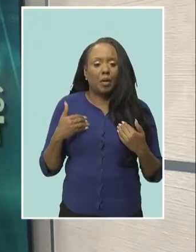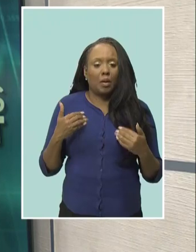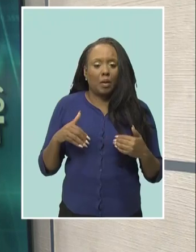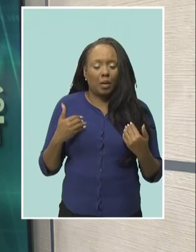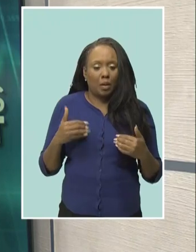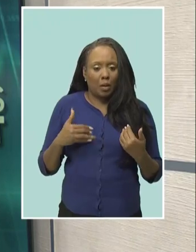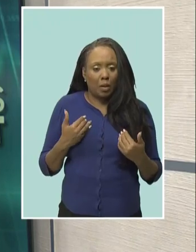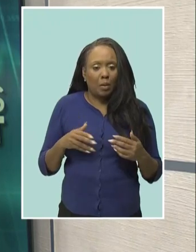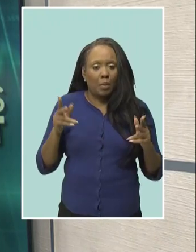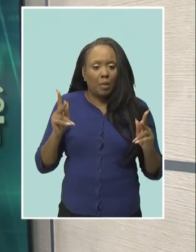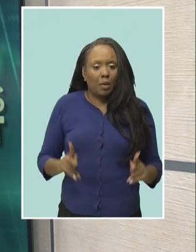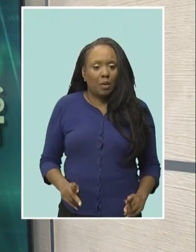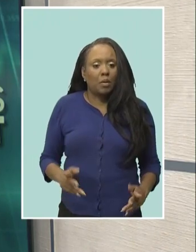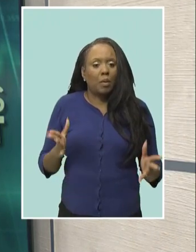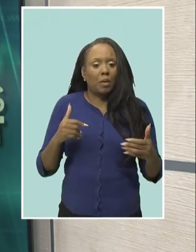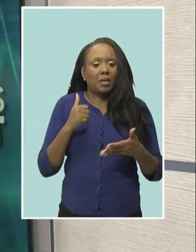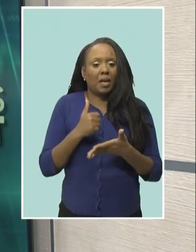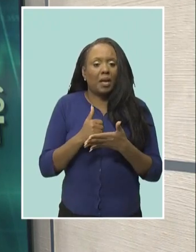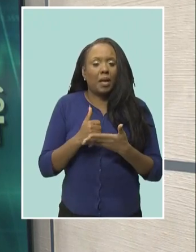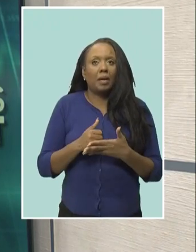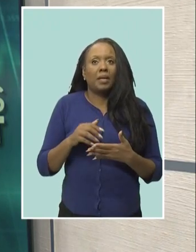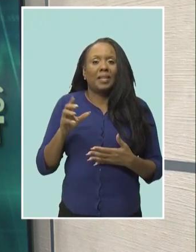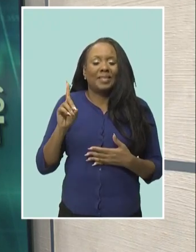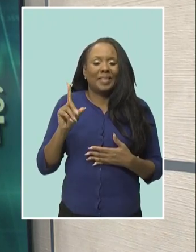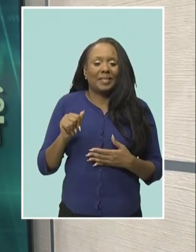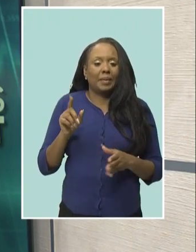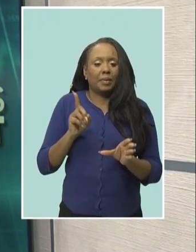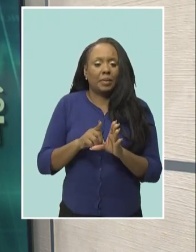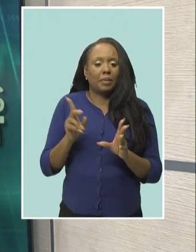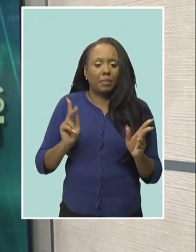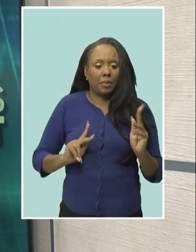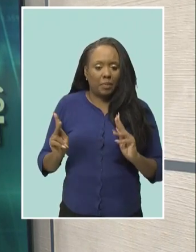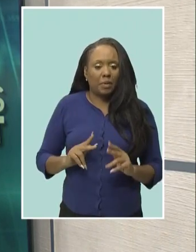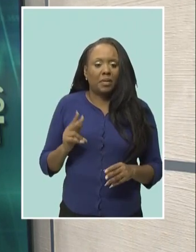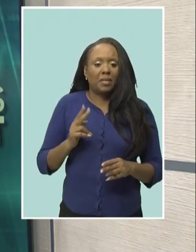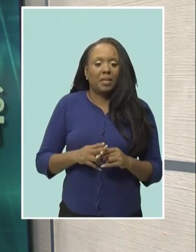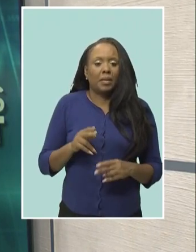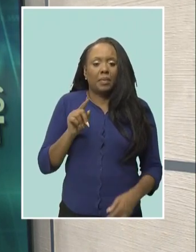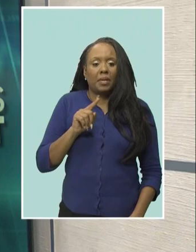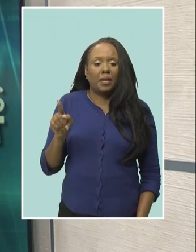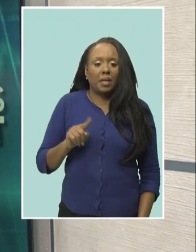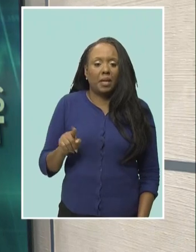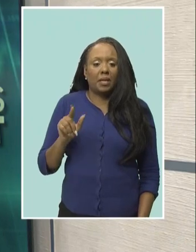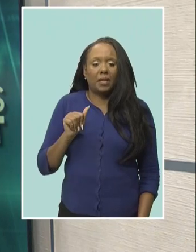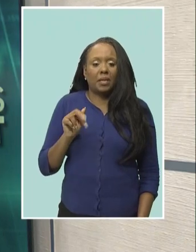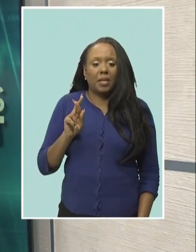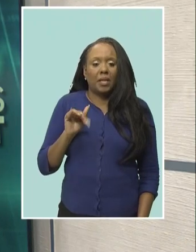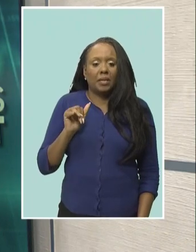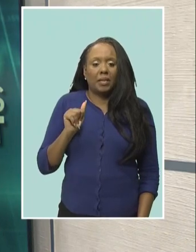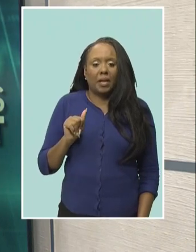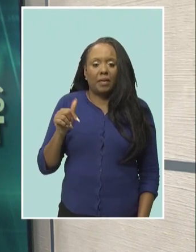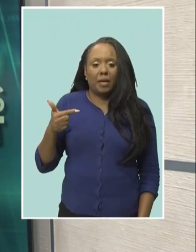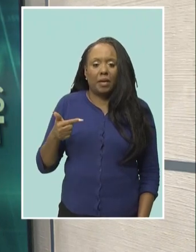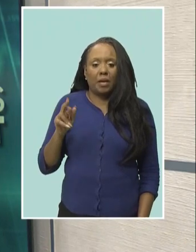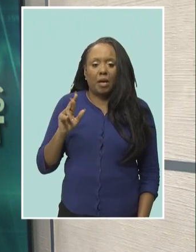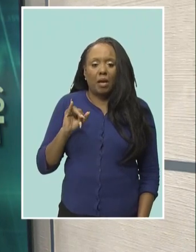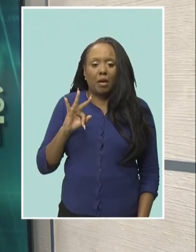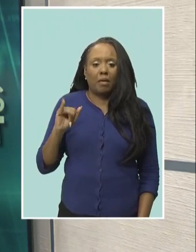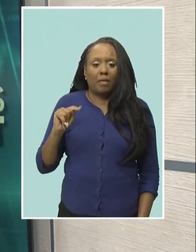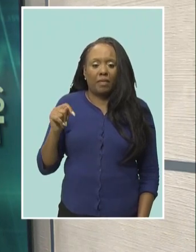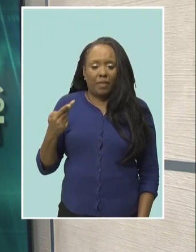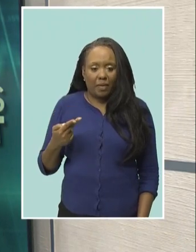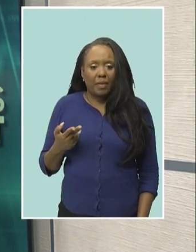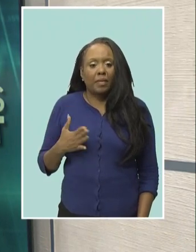is seeking to do her part to help disabled entrepreneurs across the country she is zaria griffith the host of the northern flea market